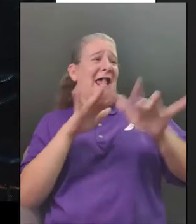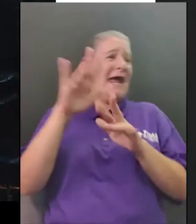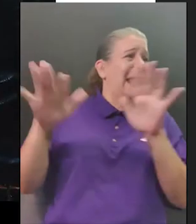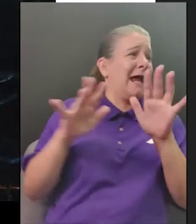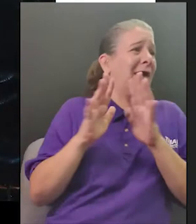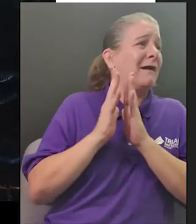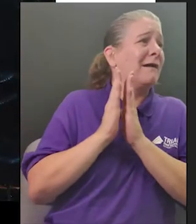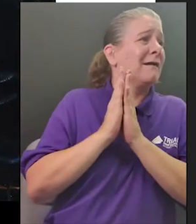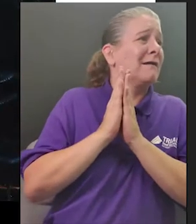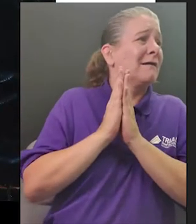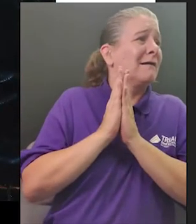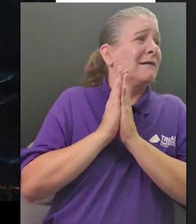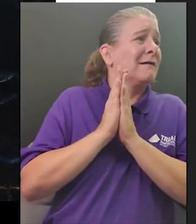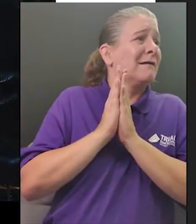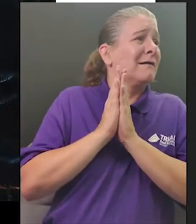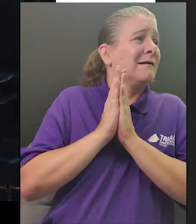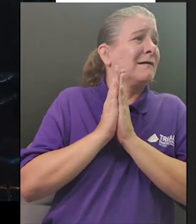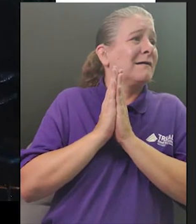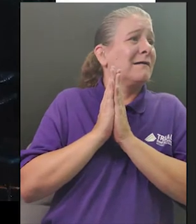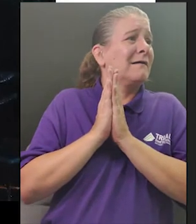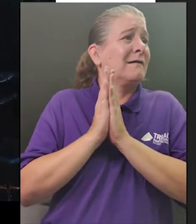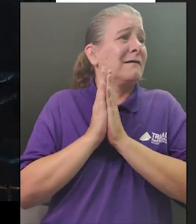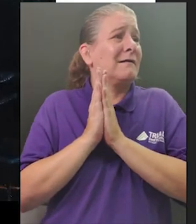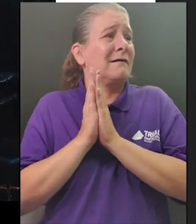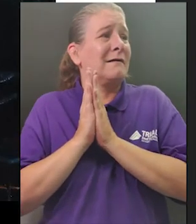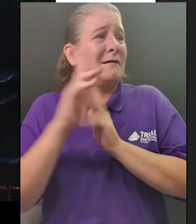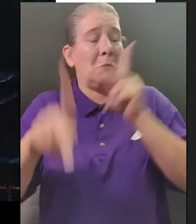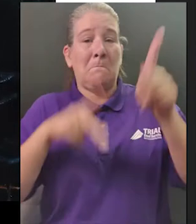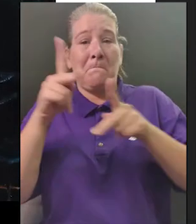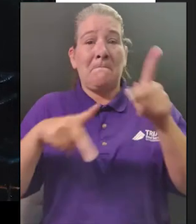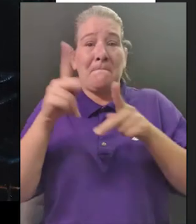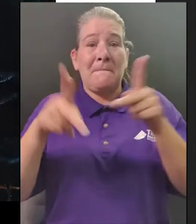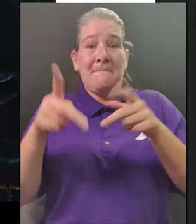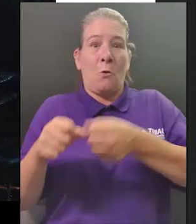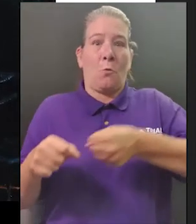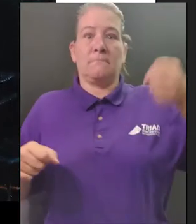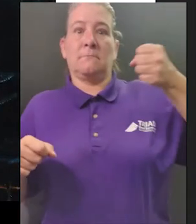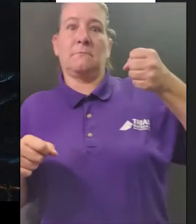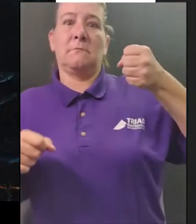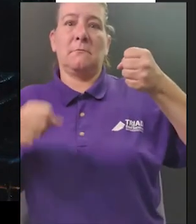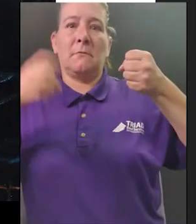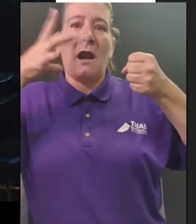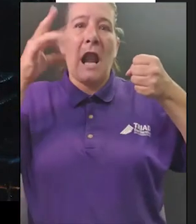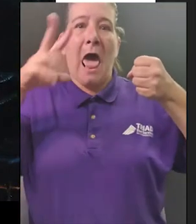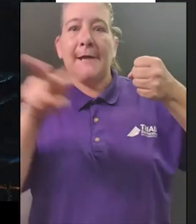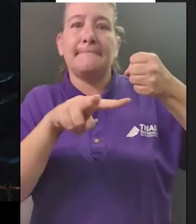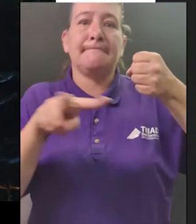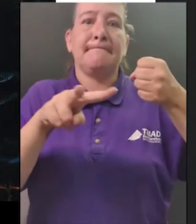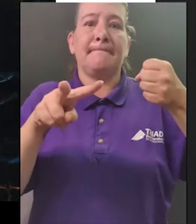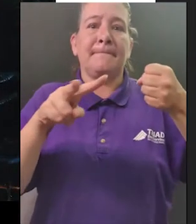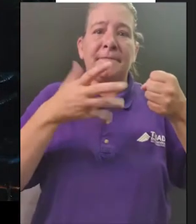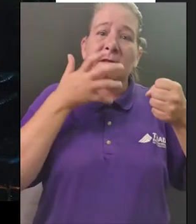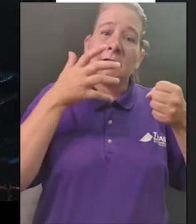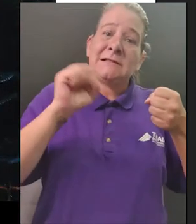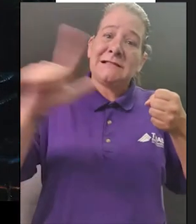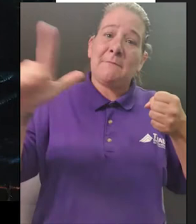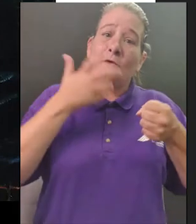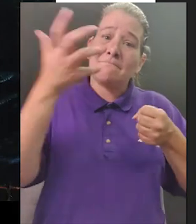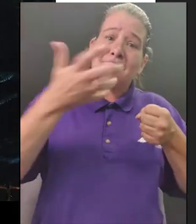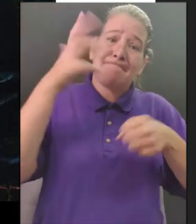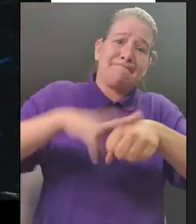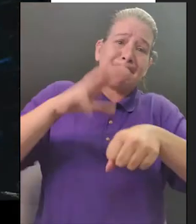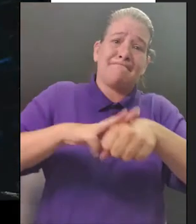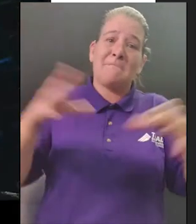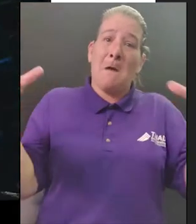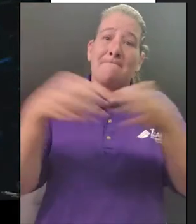doors open people holding lanterns peered out turn back the red coat sibyl cried muster at